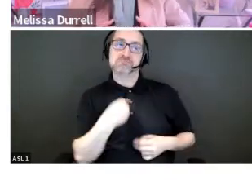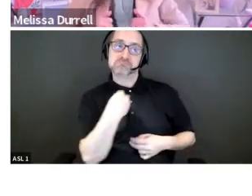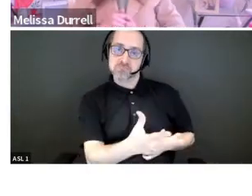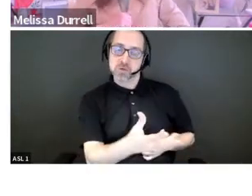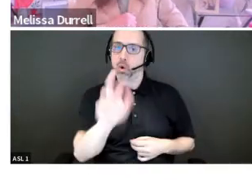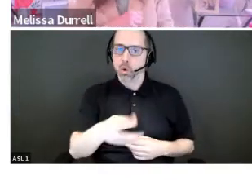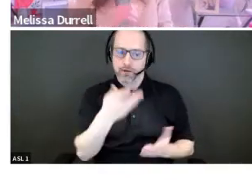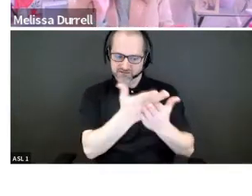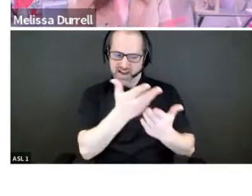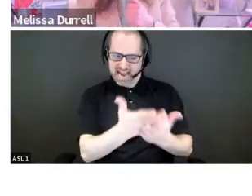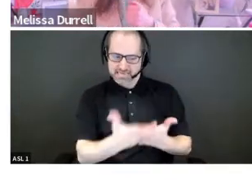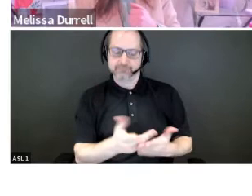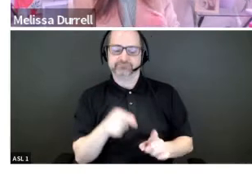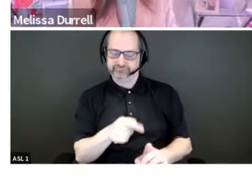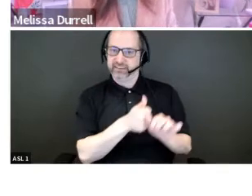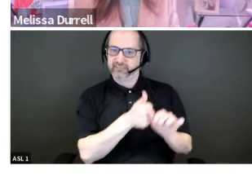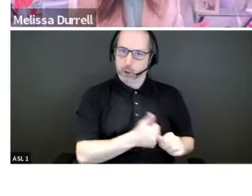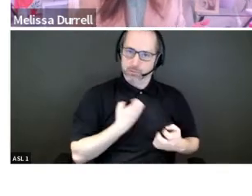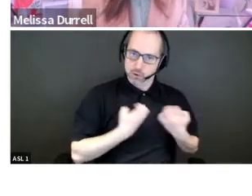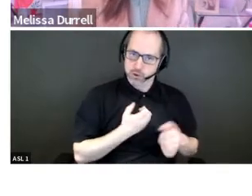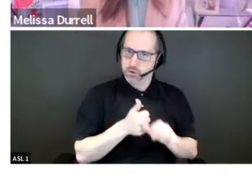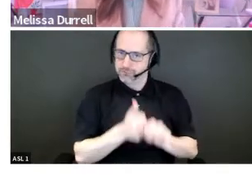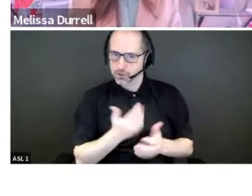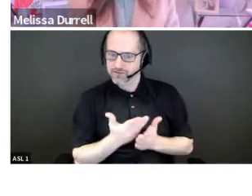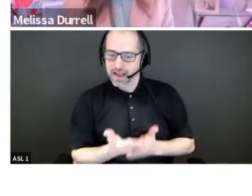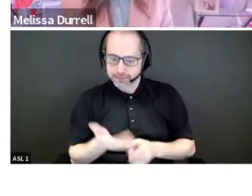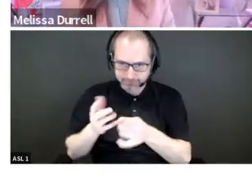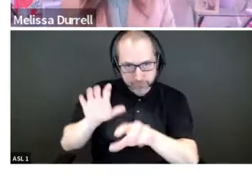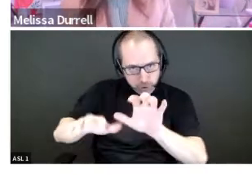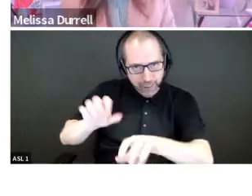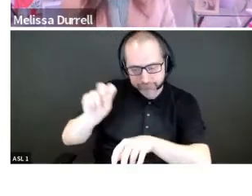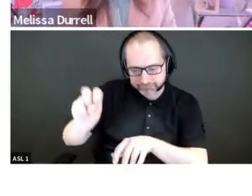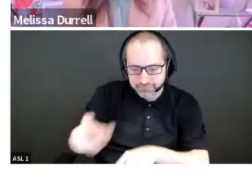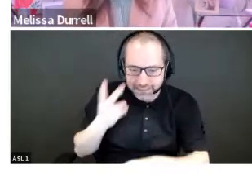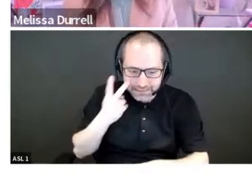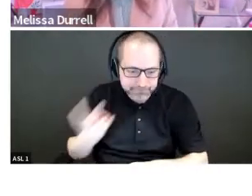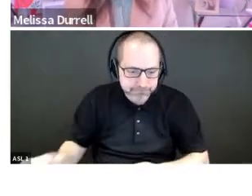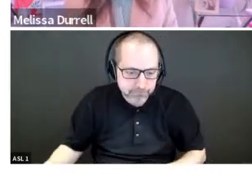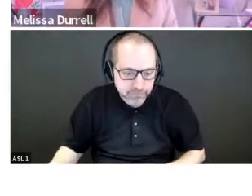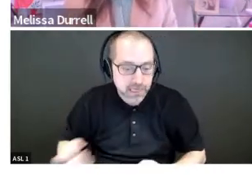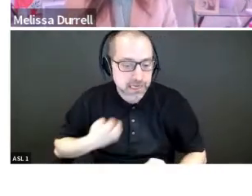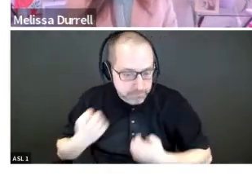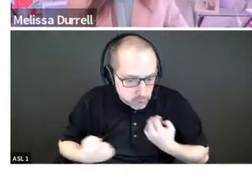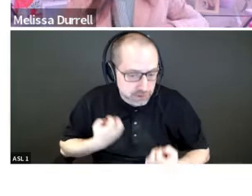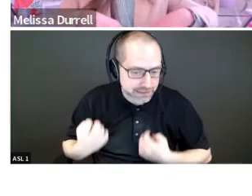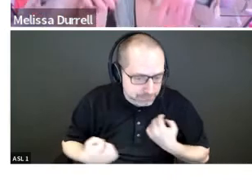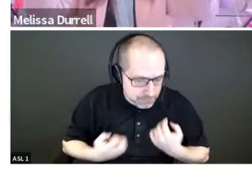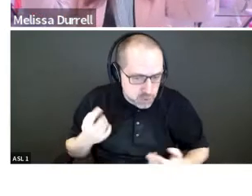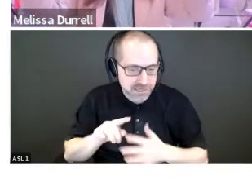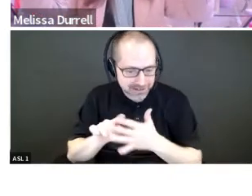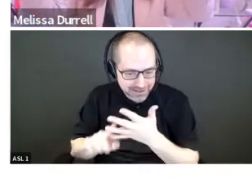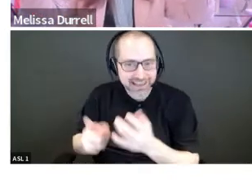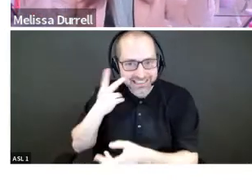to see people, what you think. Emotions says Janie. Okay, what else have we got? Anybody else? Emotions. Bronwyn, oh,